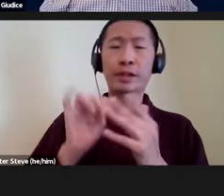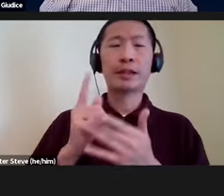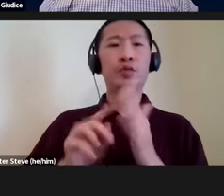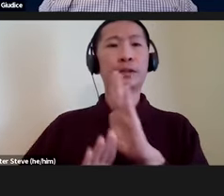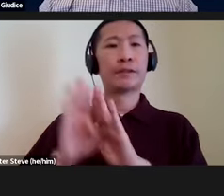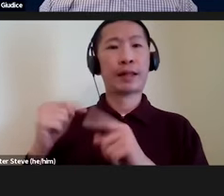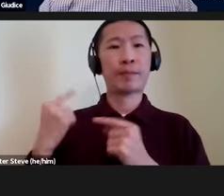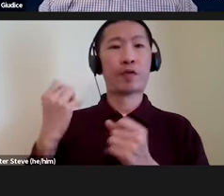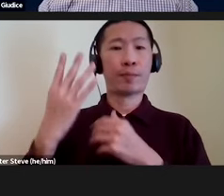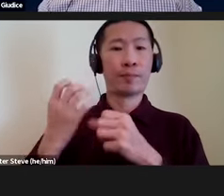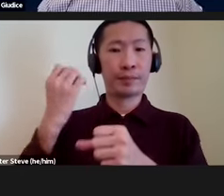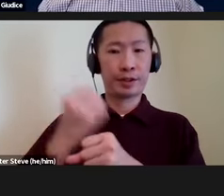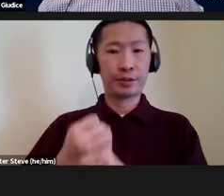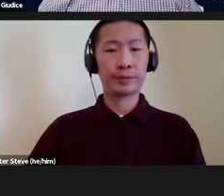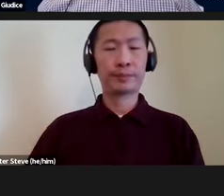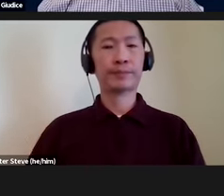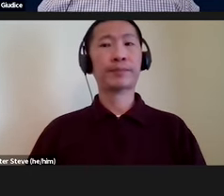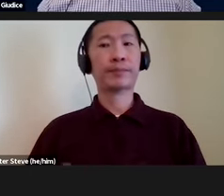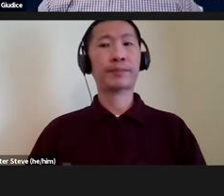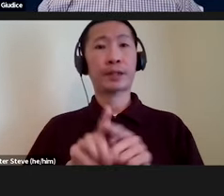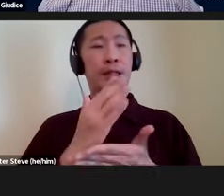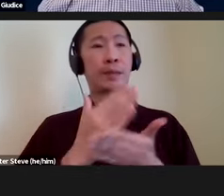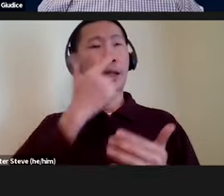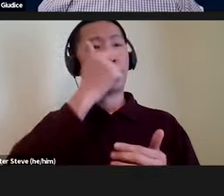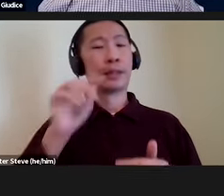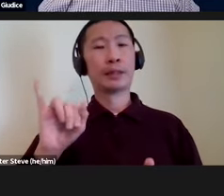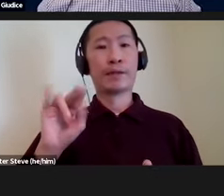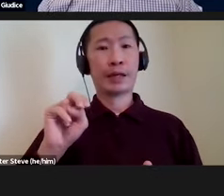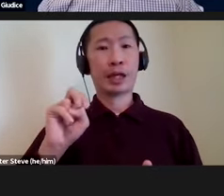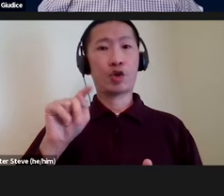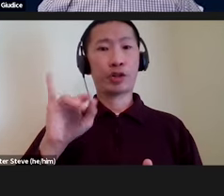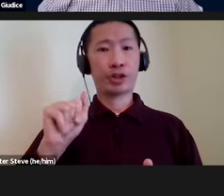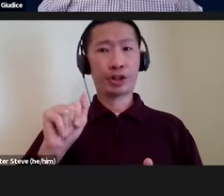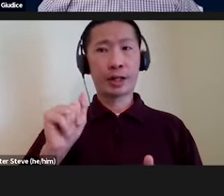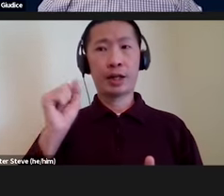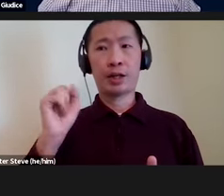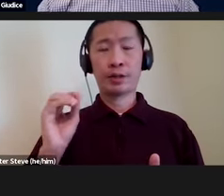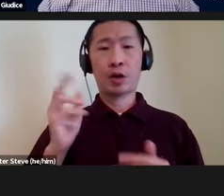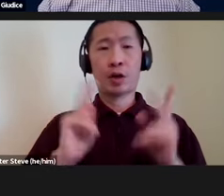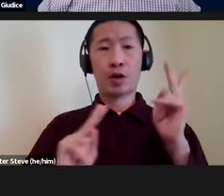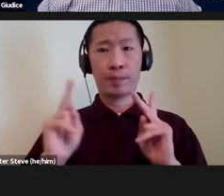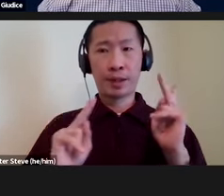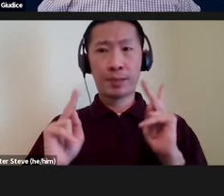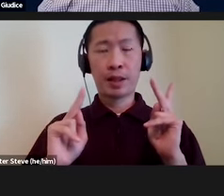developed over the years. It's also partly due to inertia. So, you know, people,